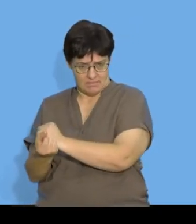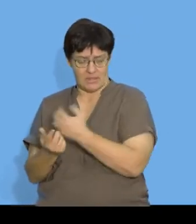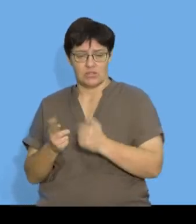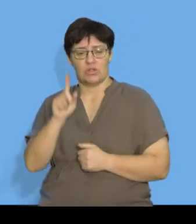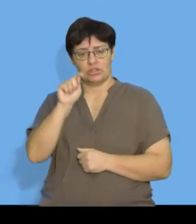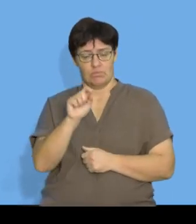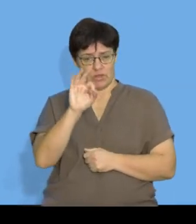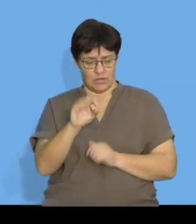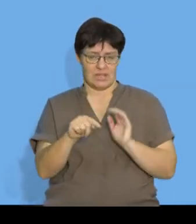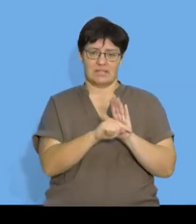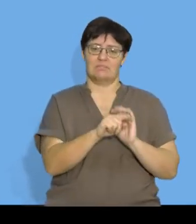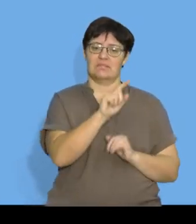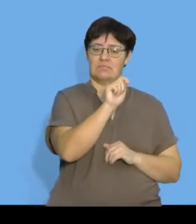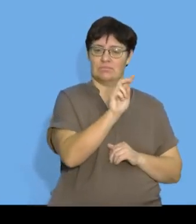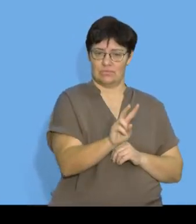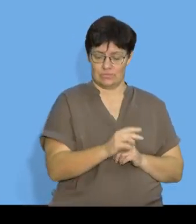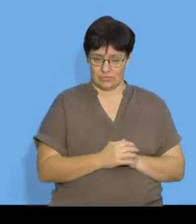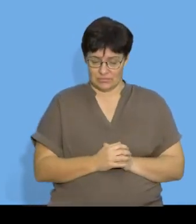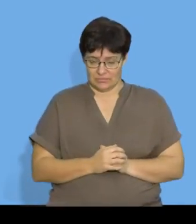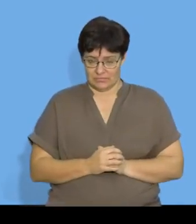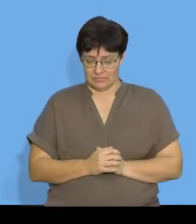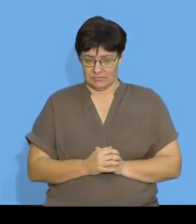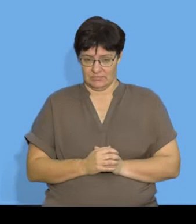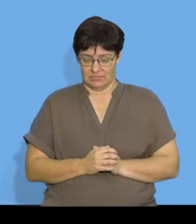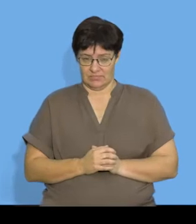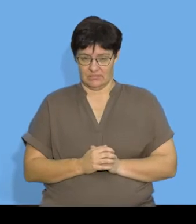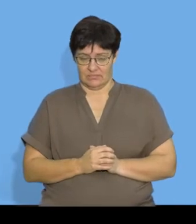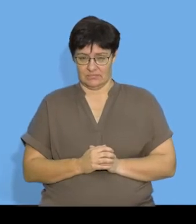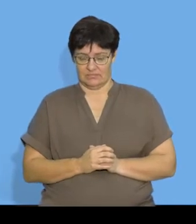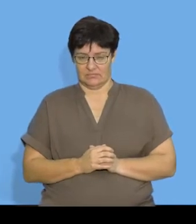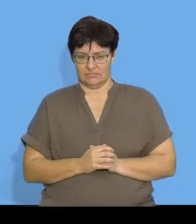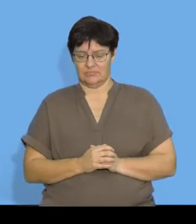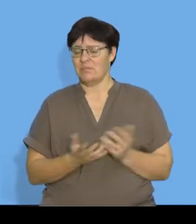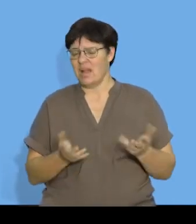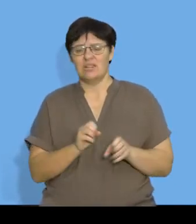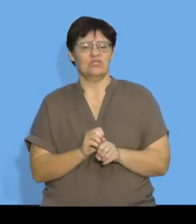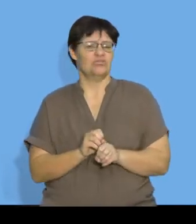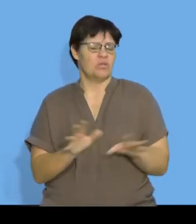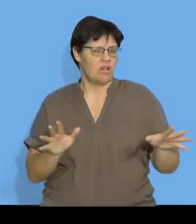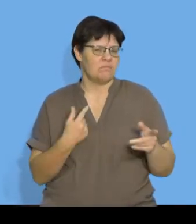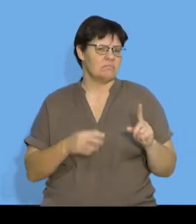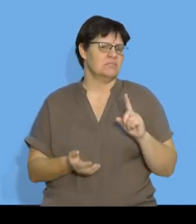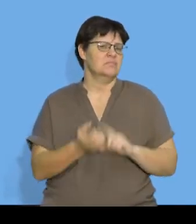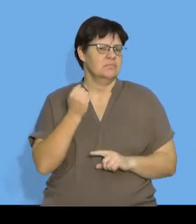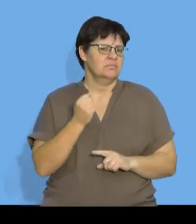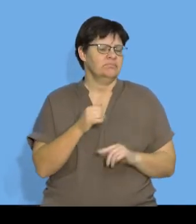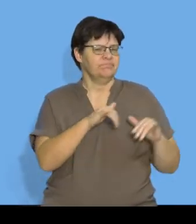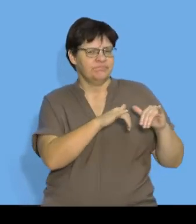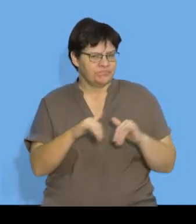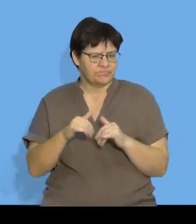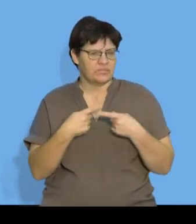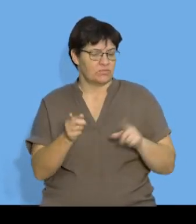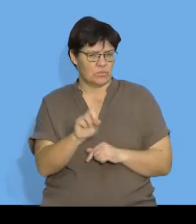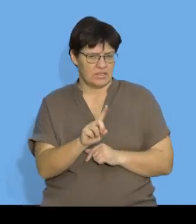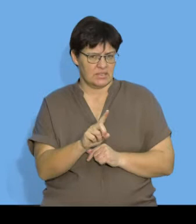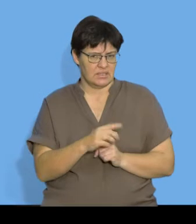3 minus term 2. But in general, we can define the common difference to be